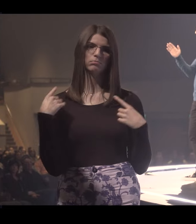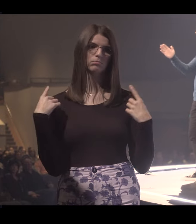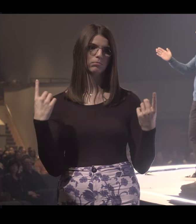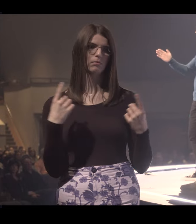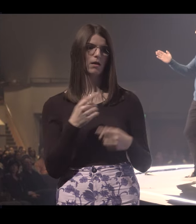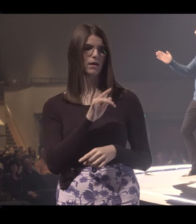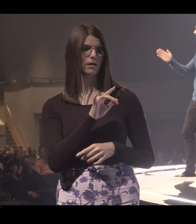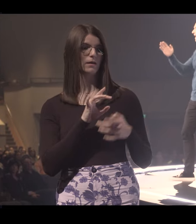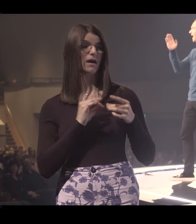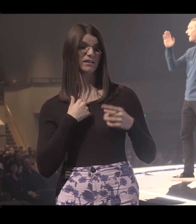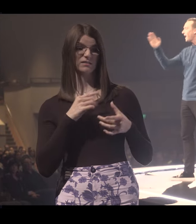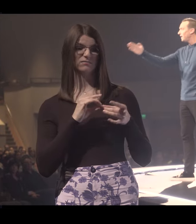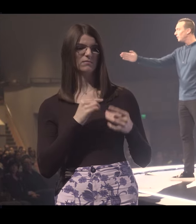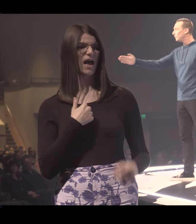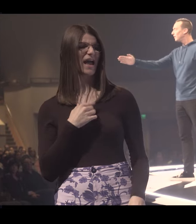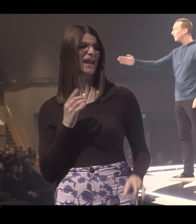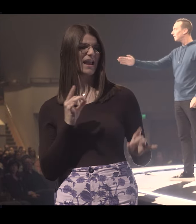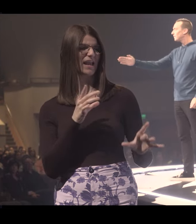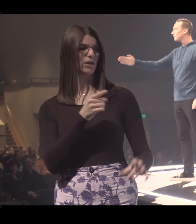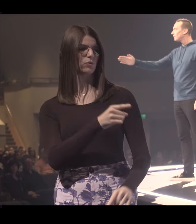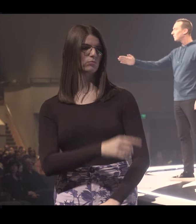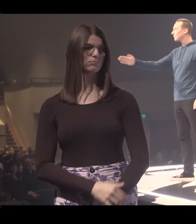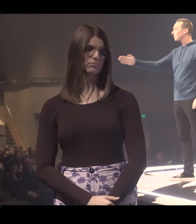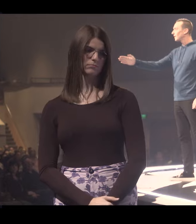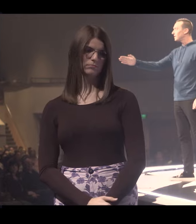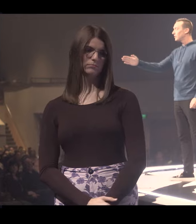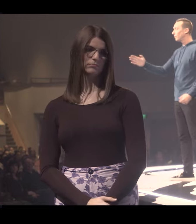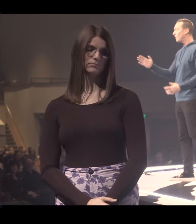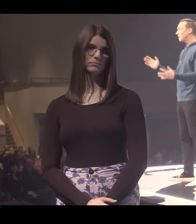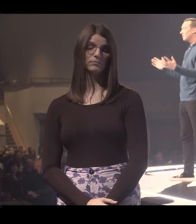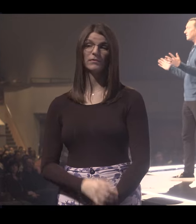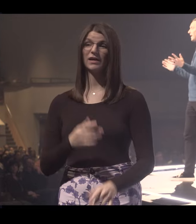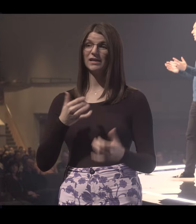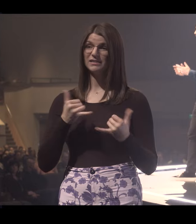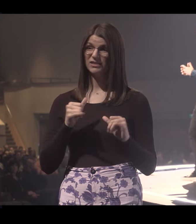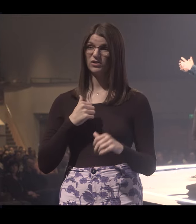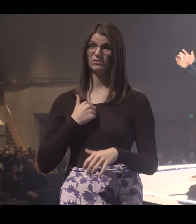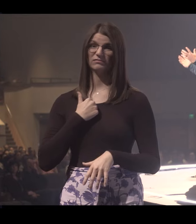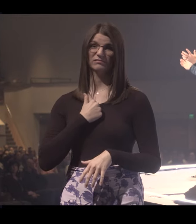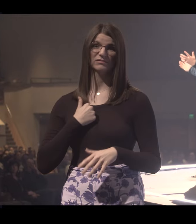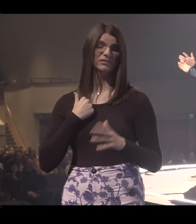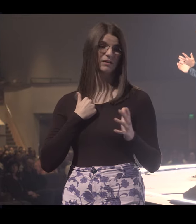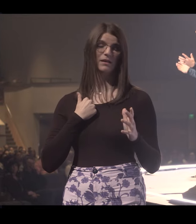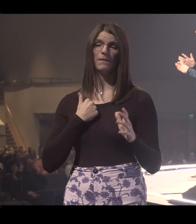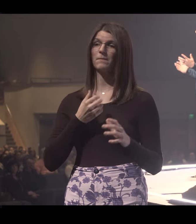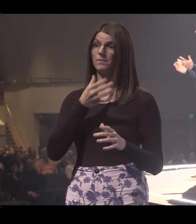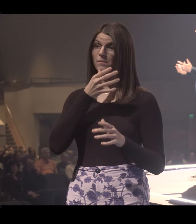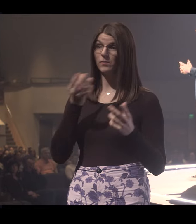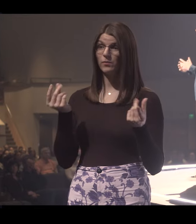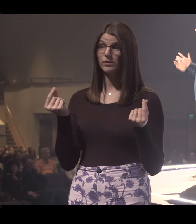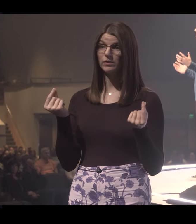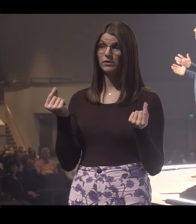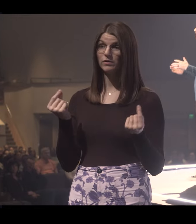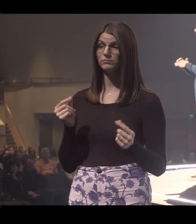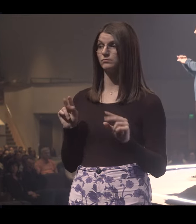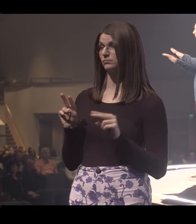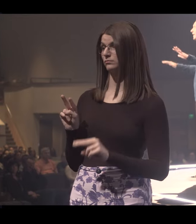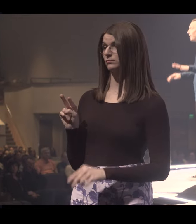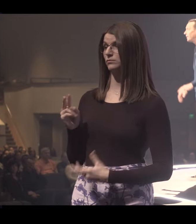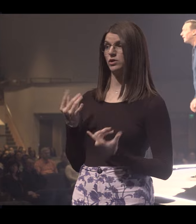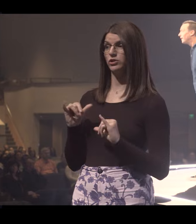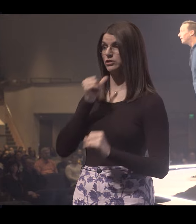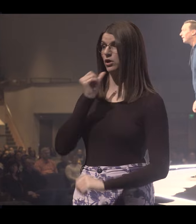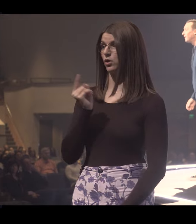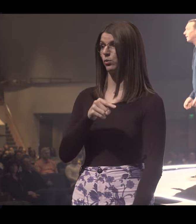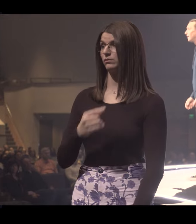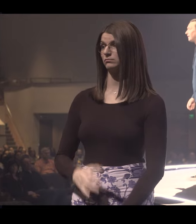anyone in the entire world, I said to her these words, I hate you. I still regret it to this day. And you know what my mom did? She didn't even blink.